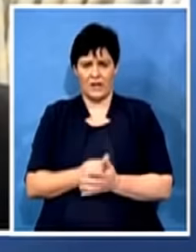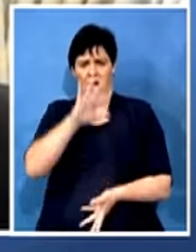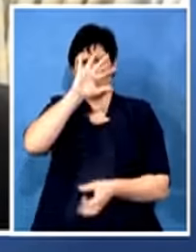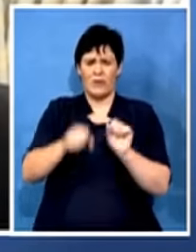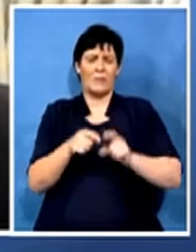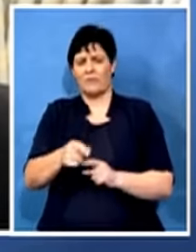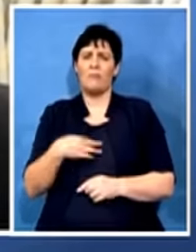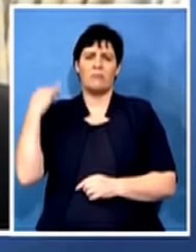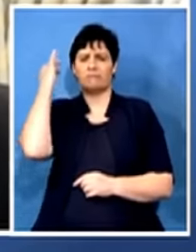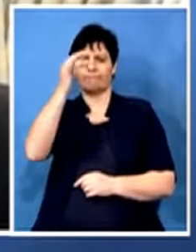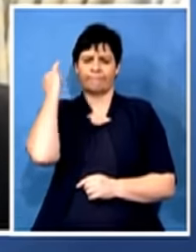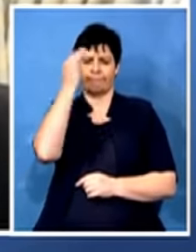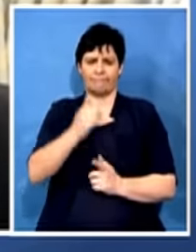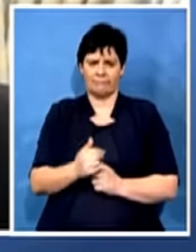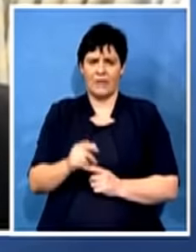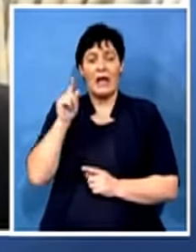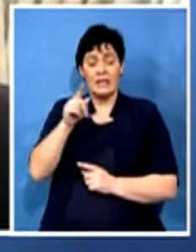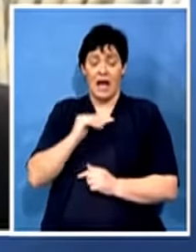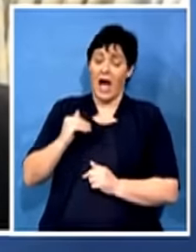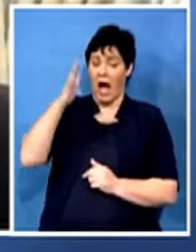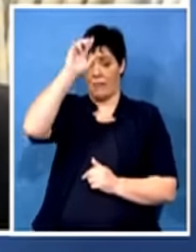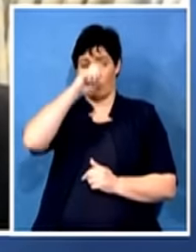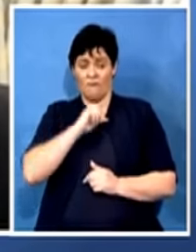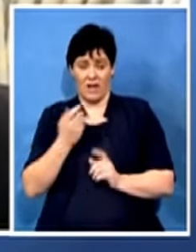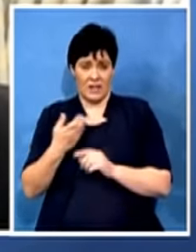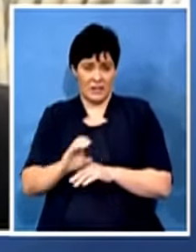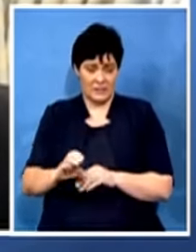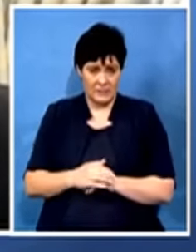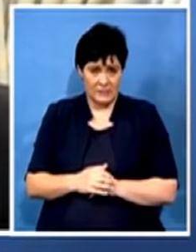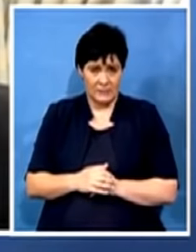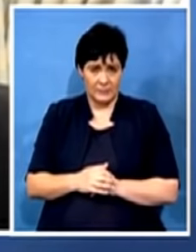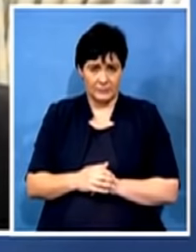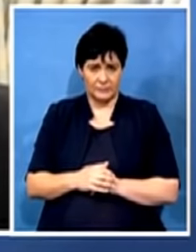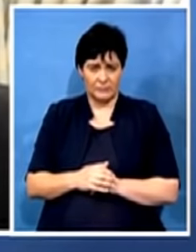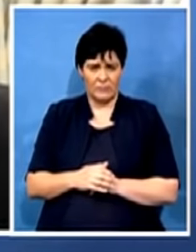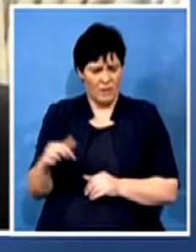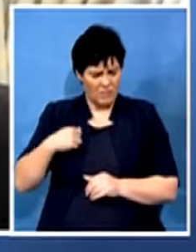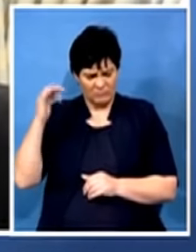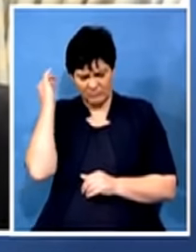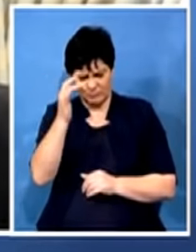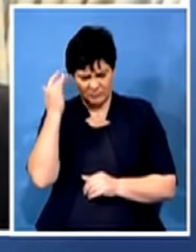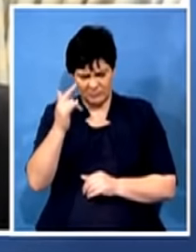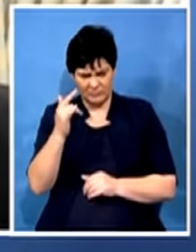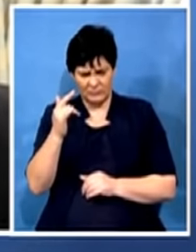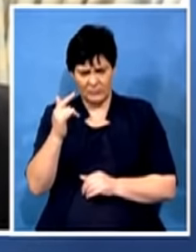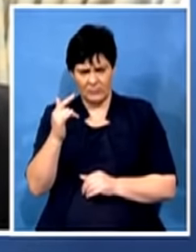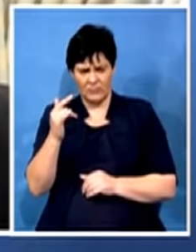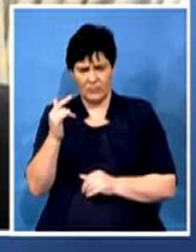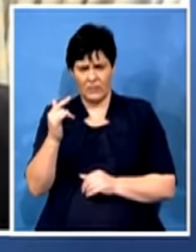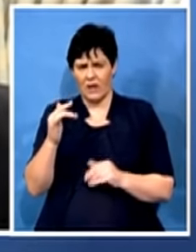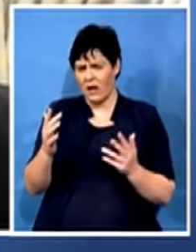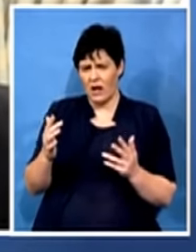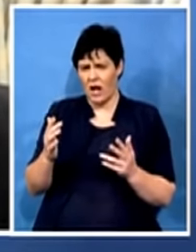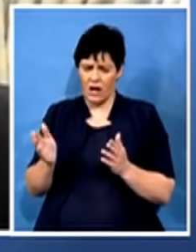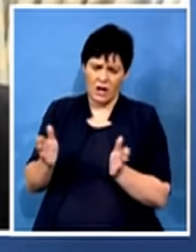high-profile case, no doubt, and I wonder how much sway in terms of reputational damage it